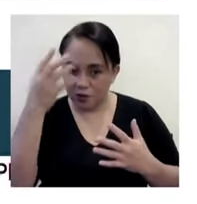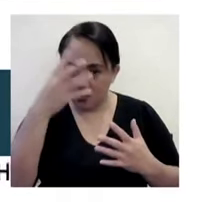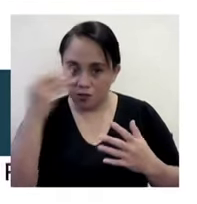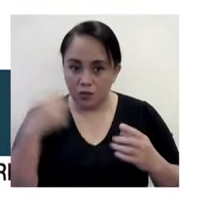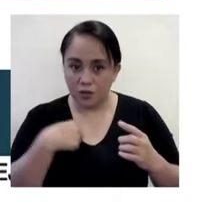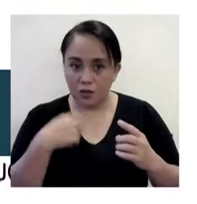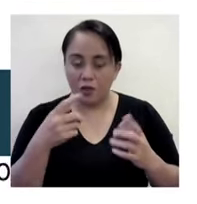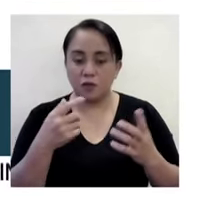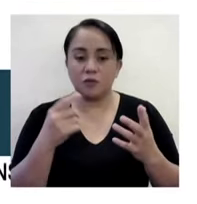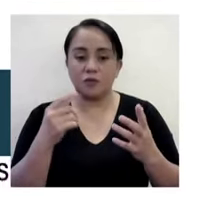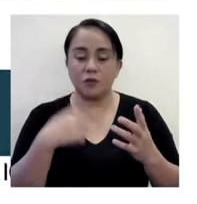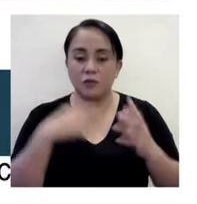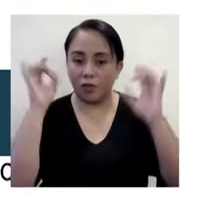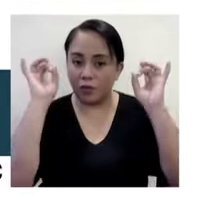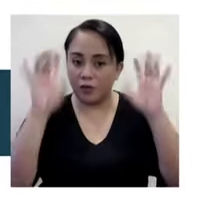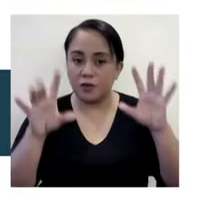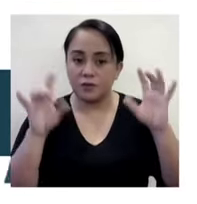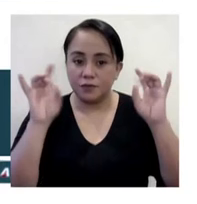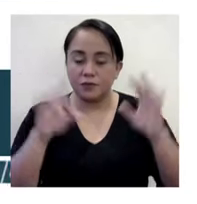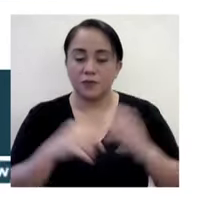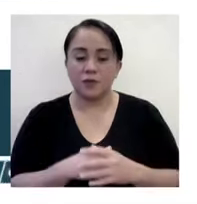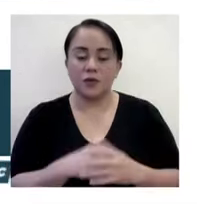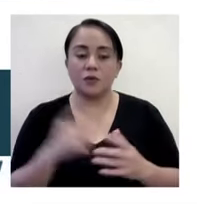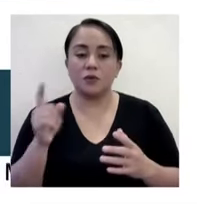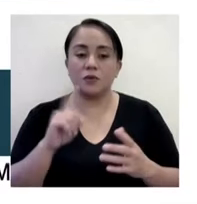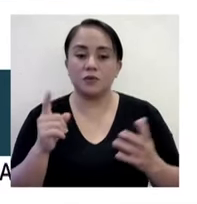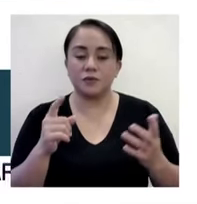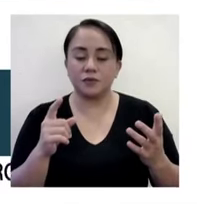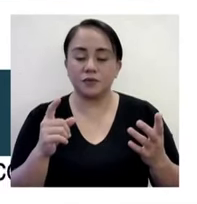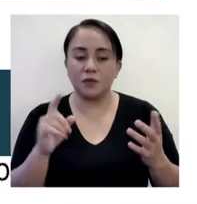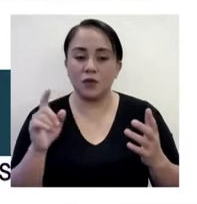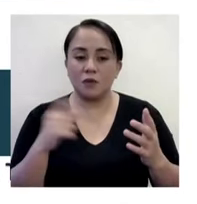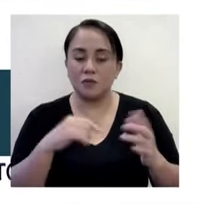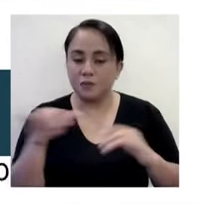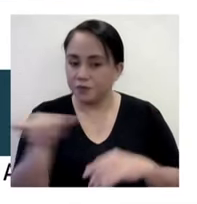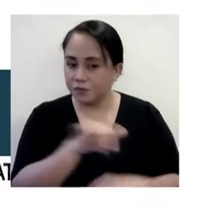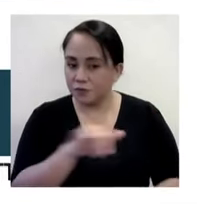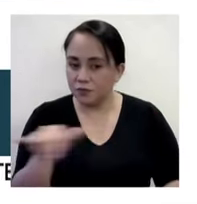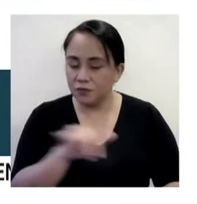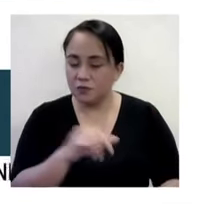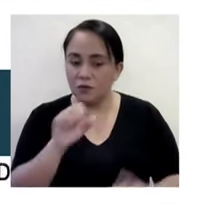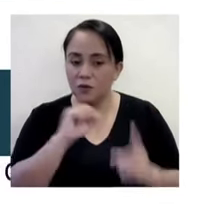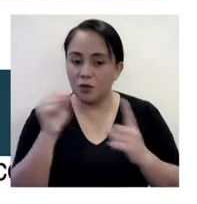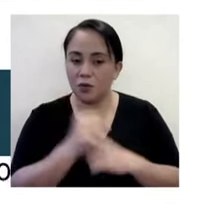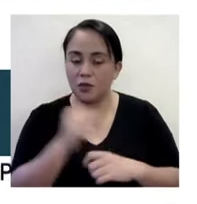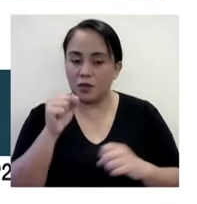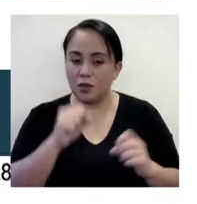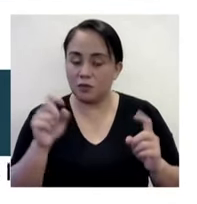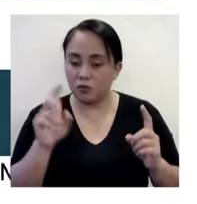threats at one point or another? Is that the same condition that can apply to her?